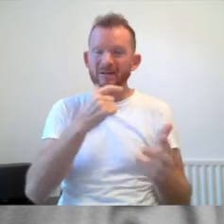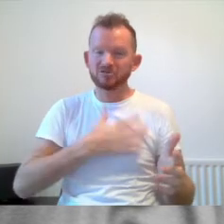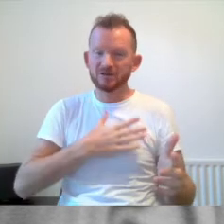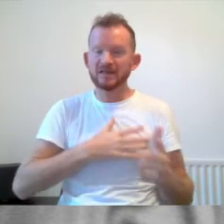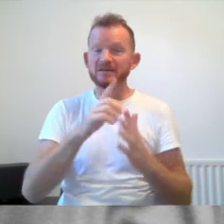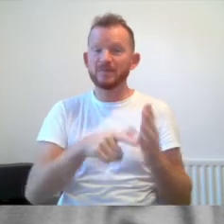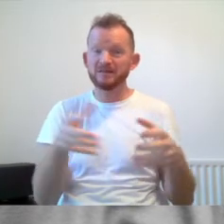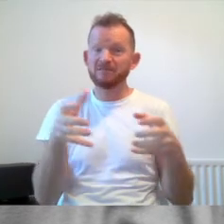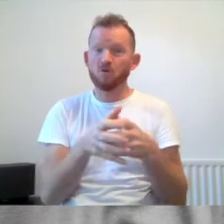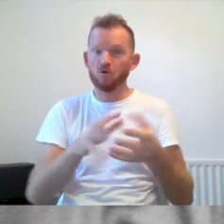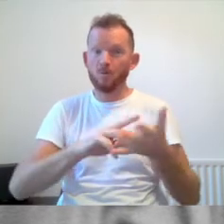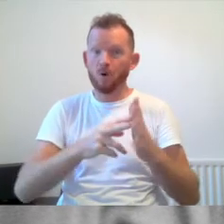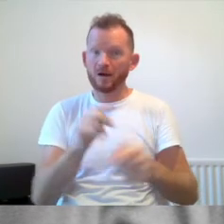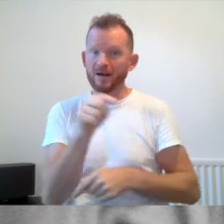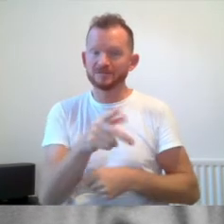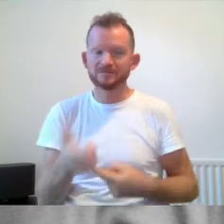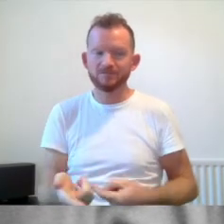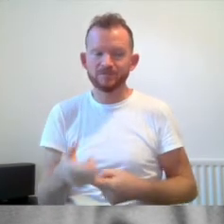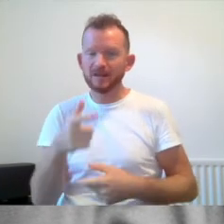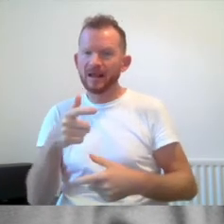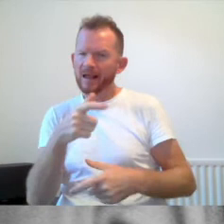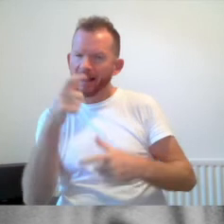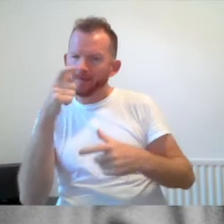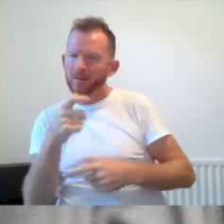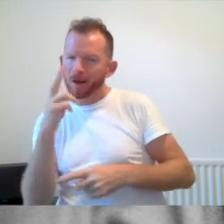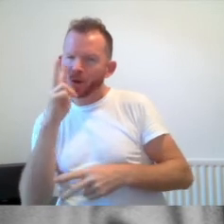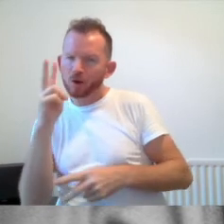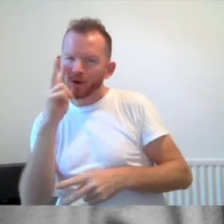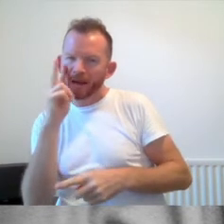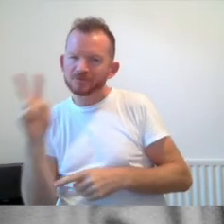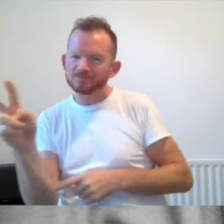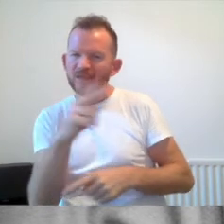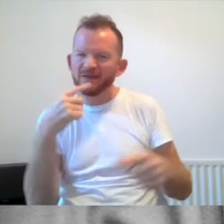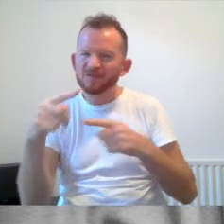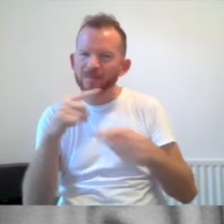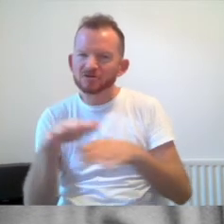This picture shows people looking around the information stalls in the sports hall.